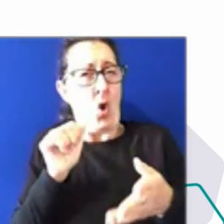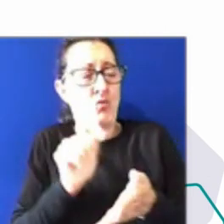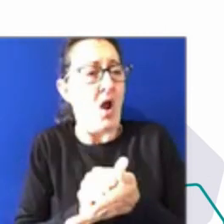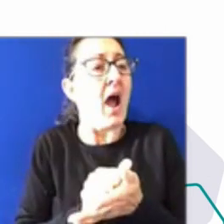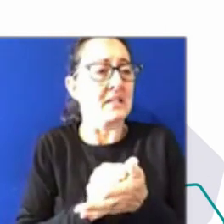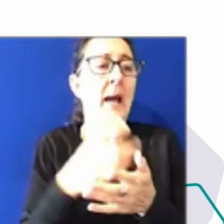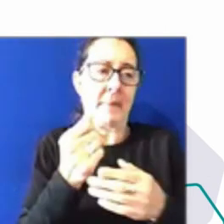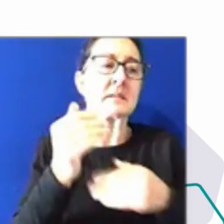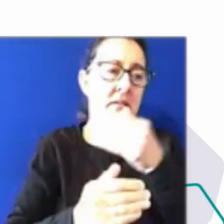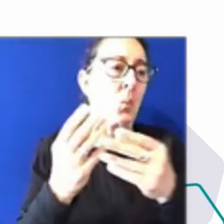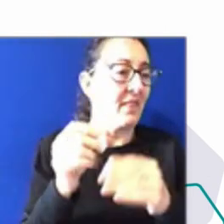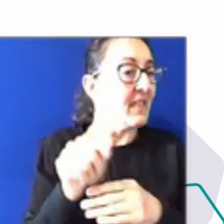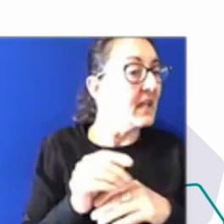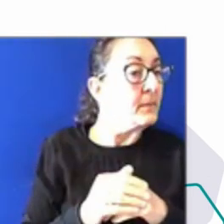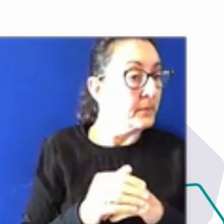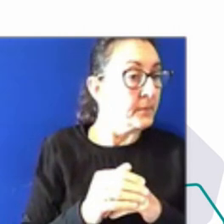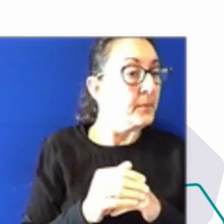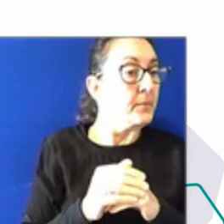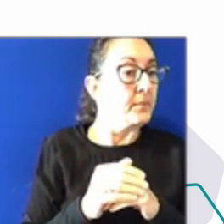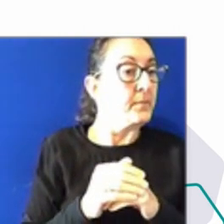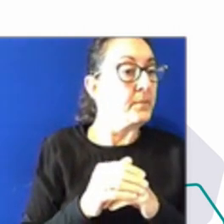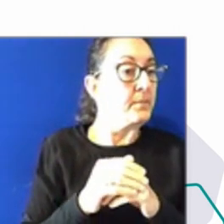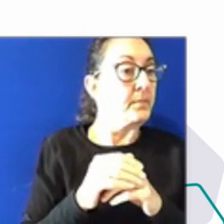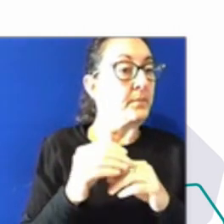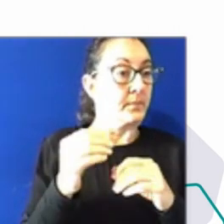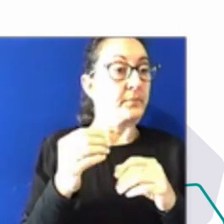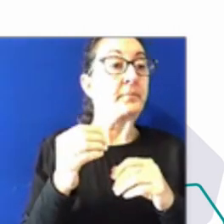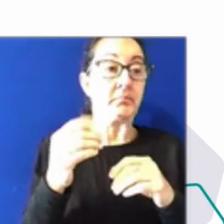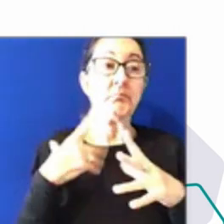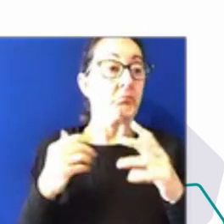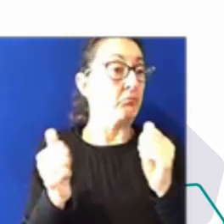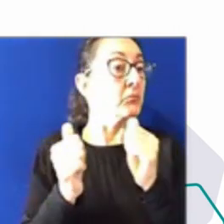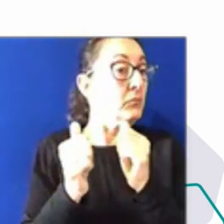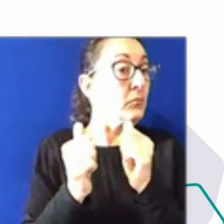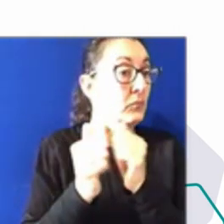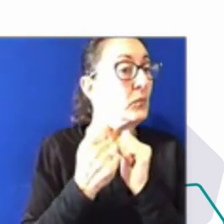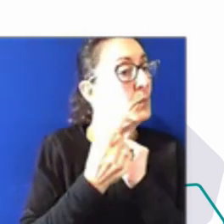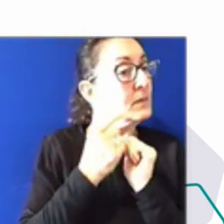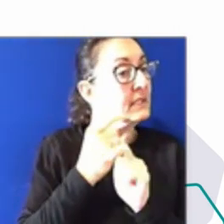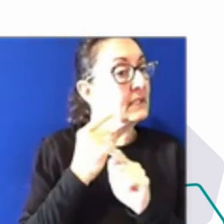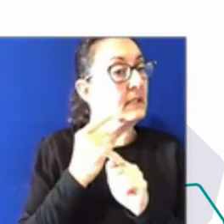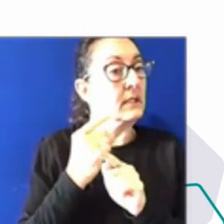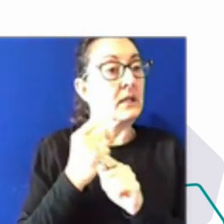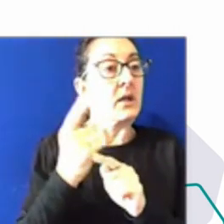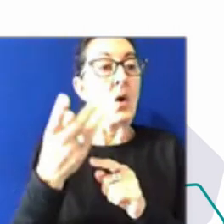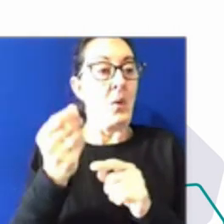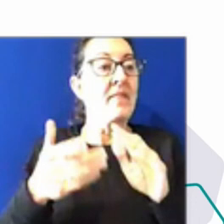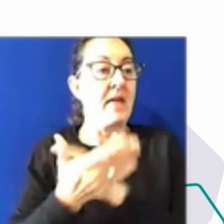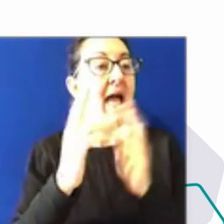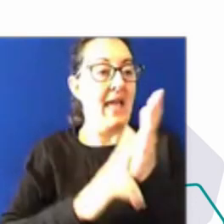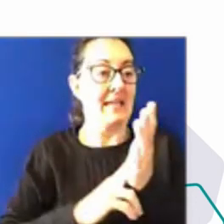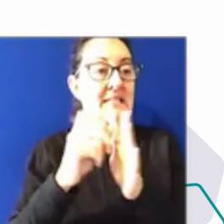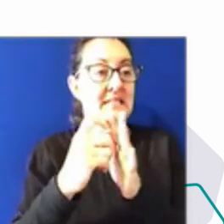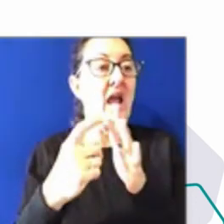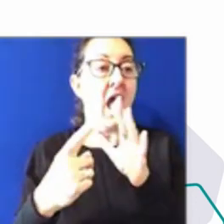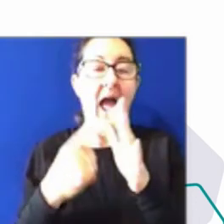I've been really blown away by the number of junior staff within the NDIA that want to actually have an open